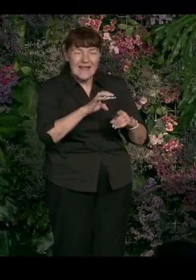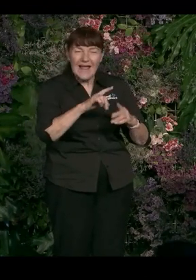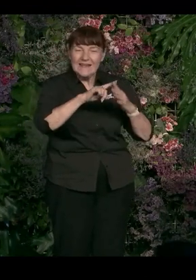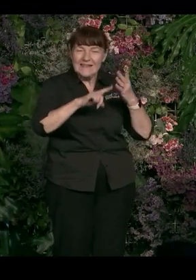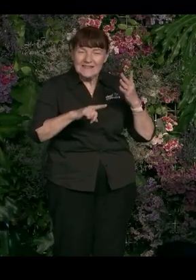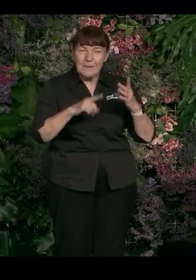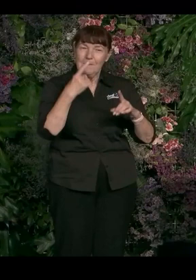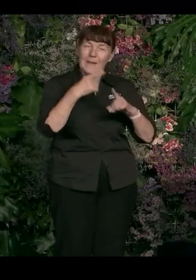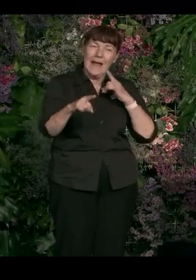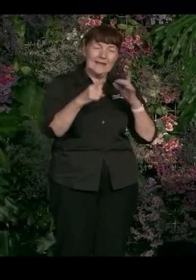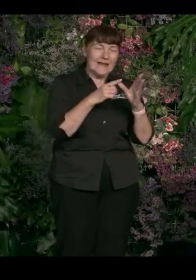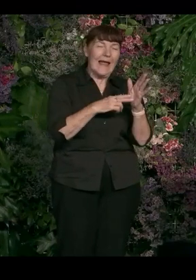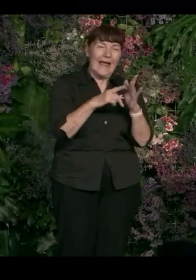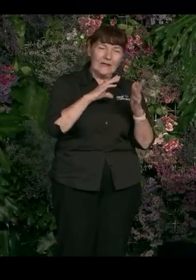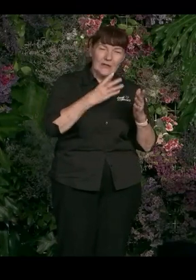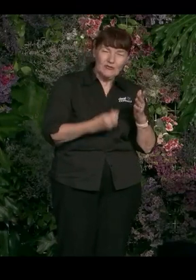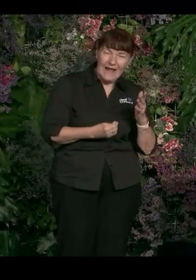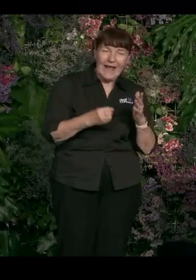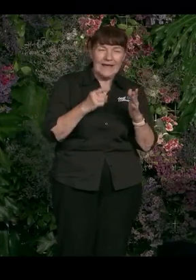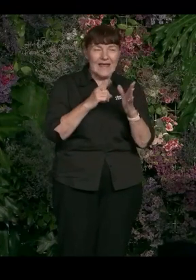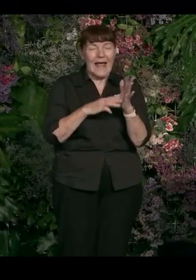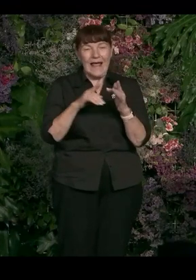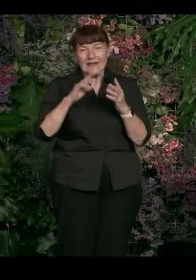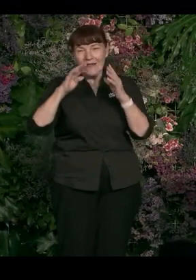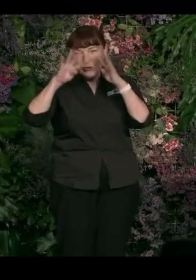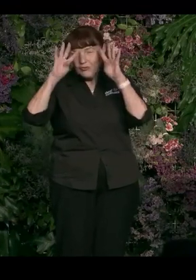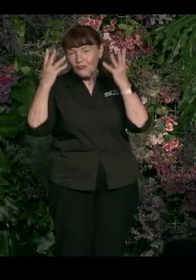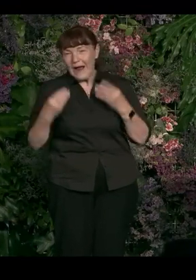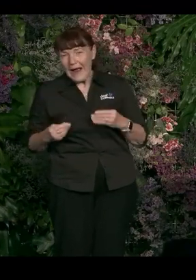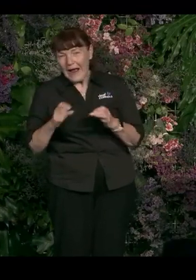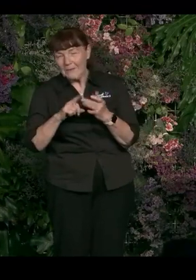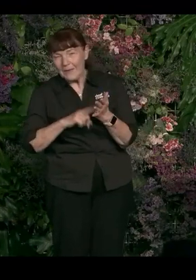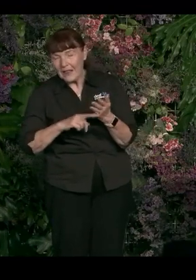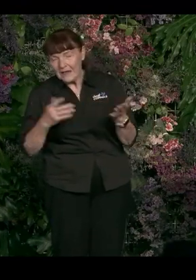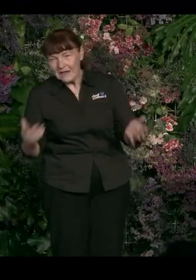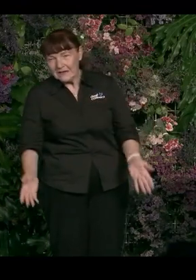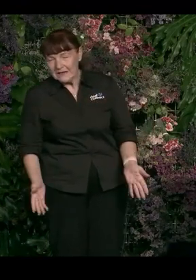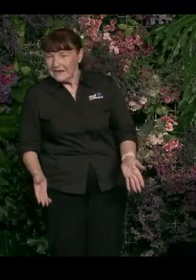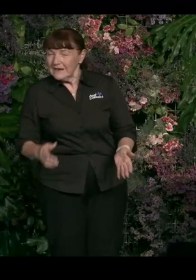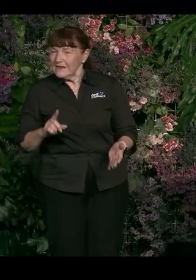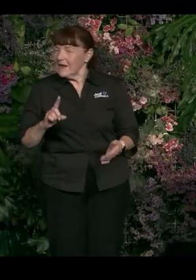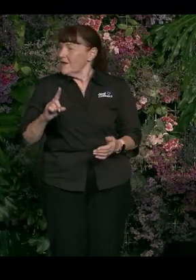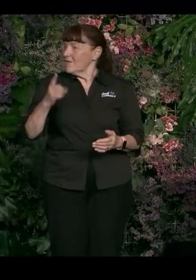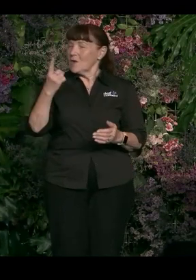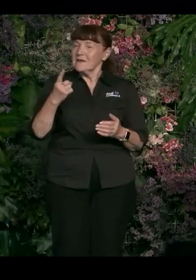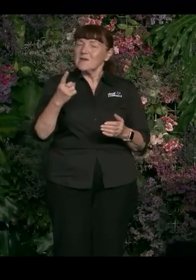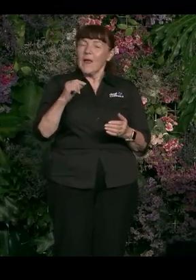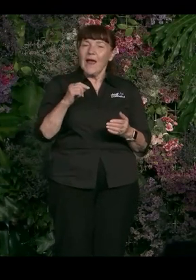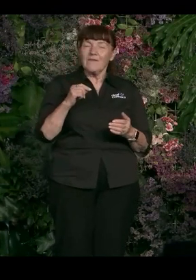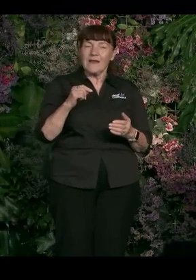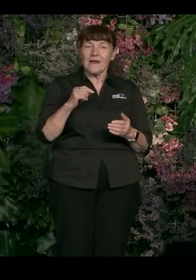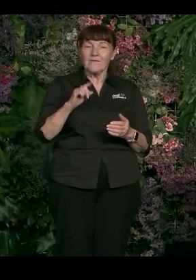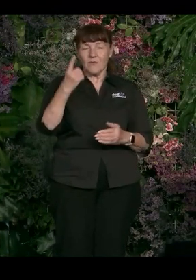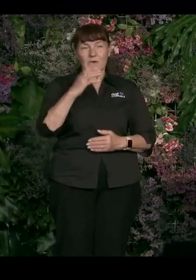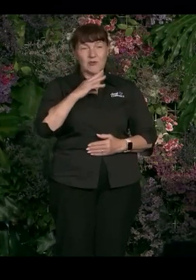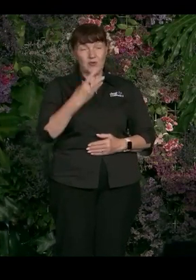an anti-trans bill and Tennessee passing an anti-drag bill. And we're going to have out leadership is actually launching the first leadership, a trans leadership summit in May as